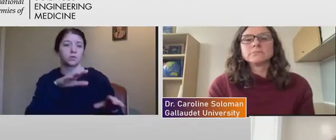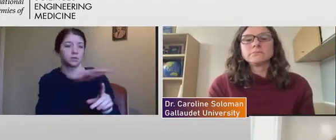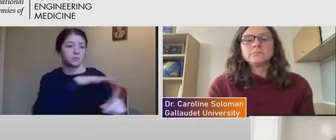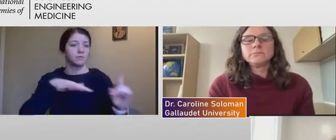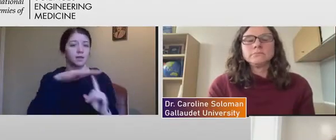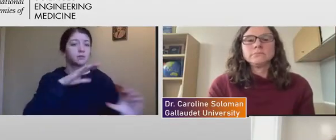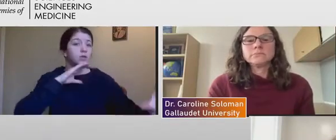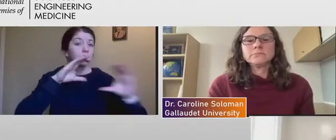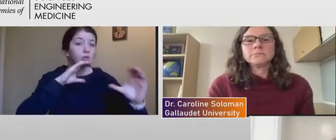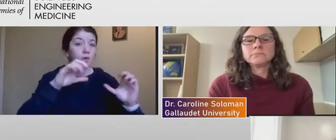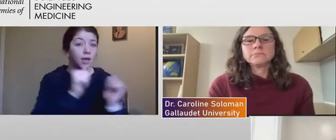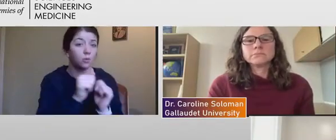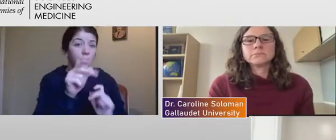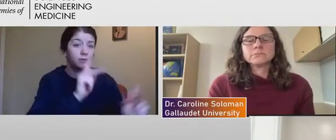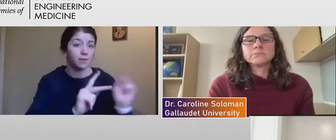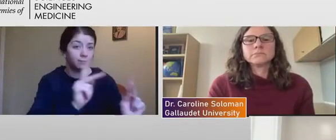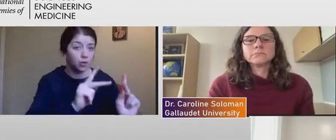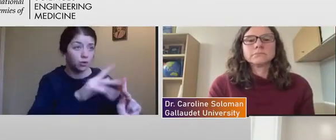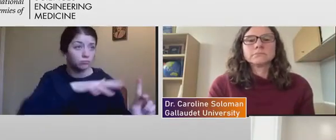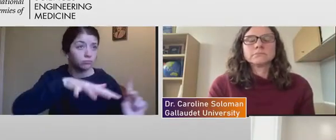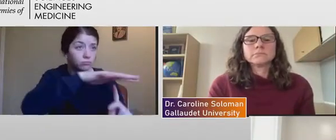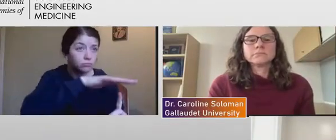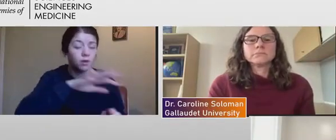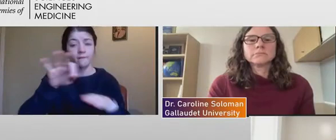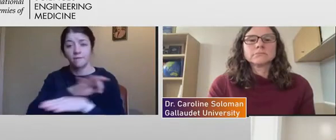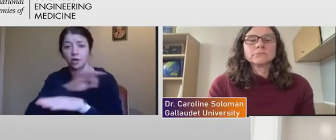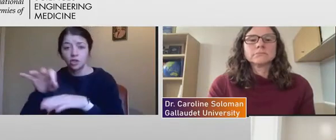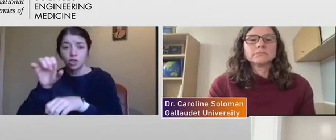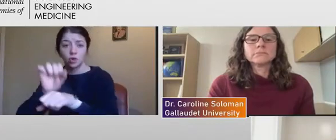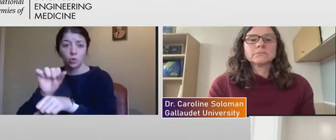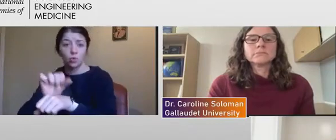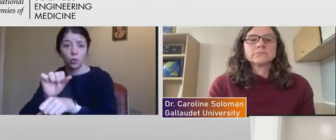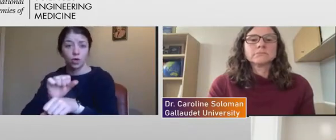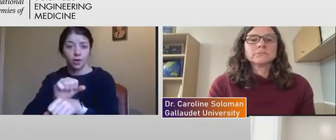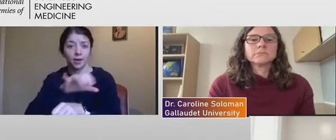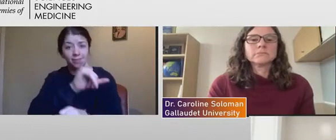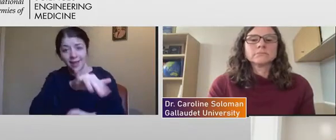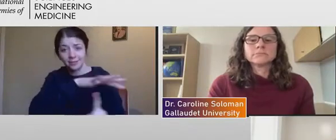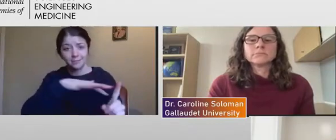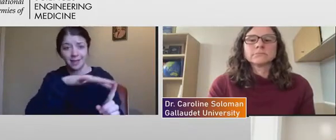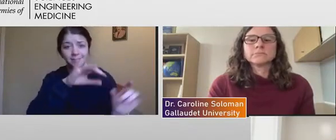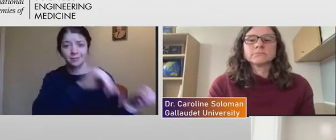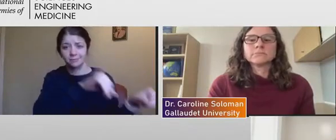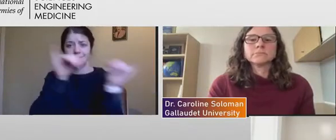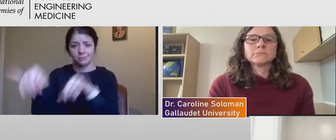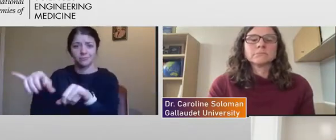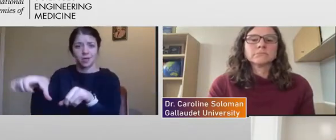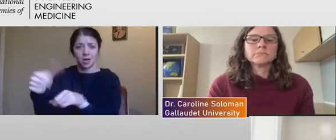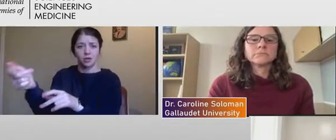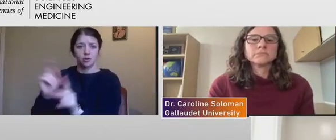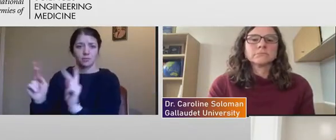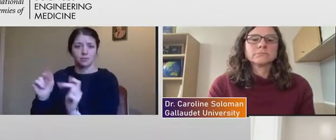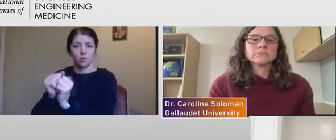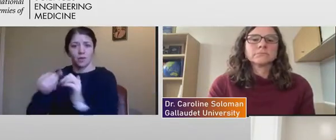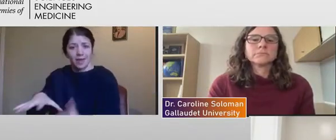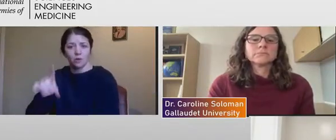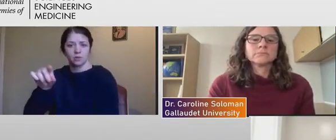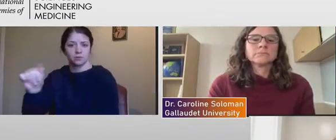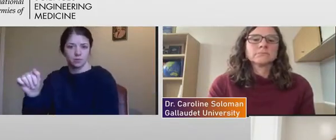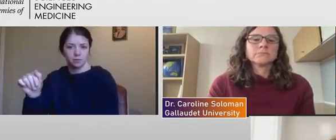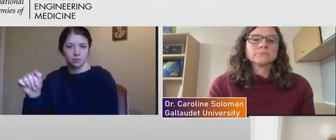and function and work in the space similarly to others. I think of